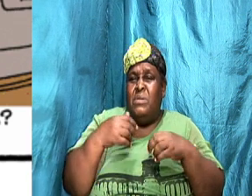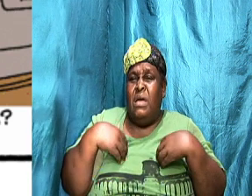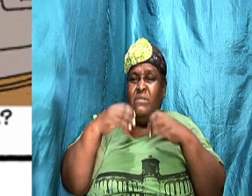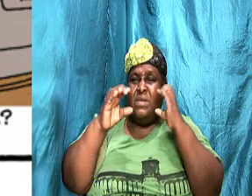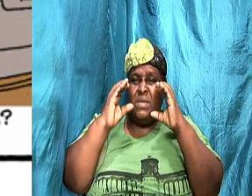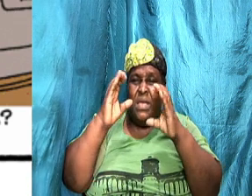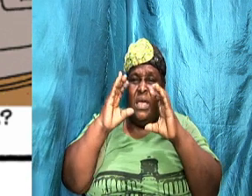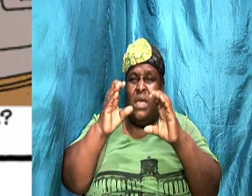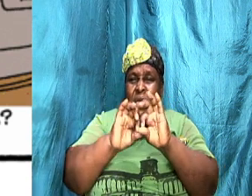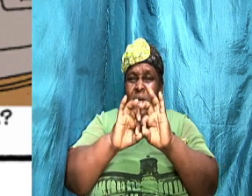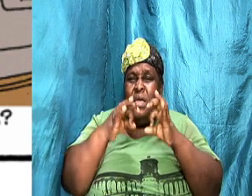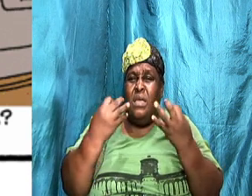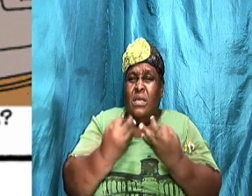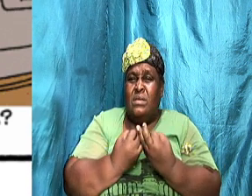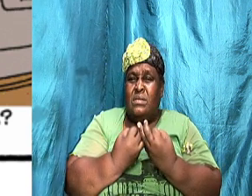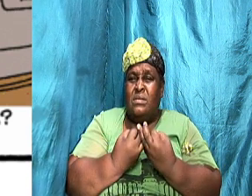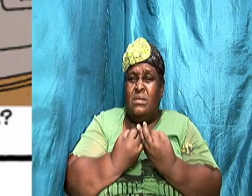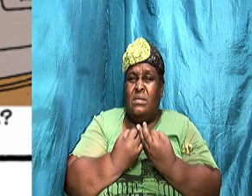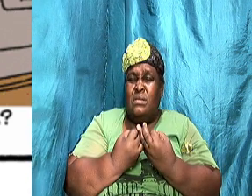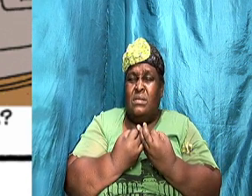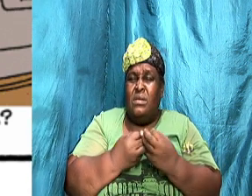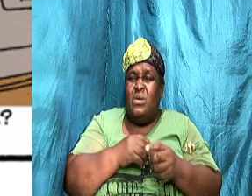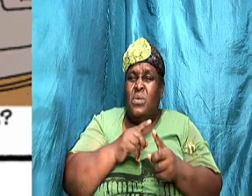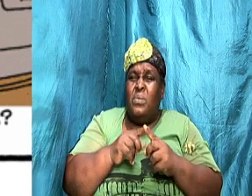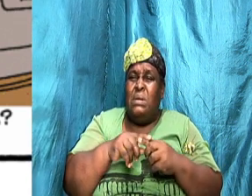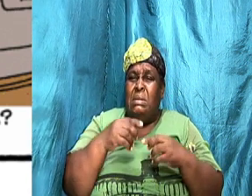have a conversation as husband and wife?